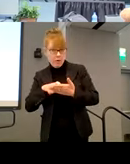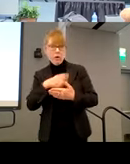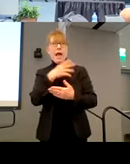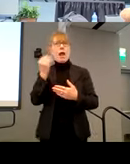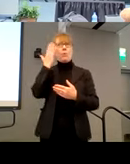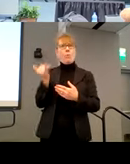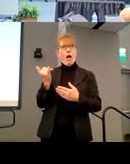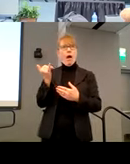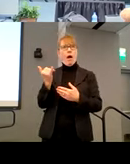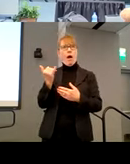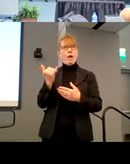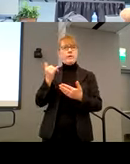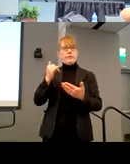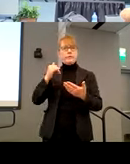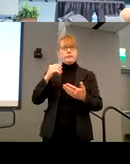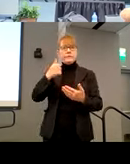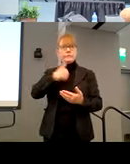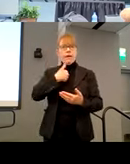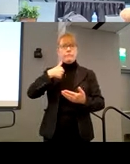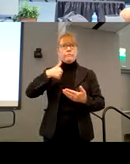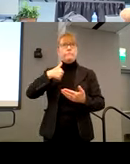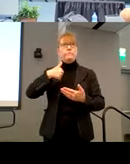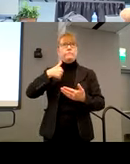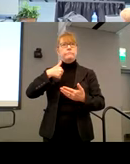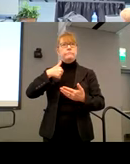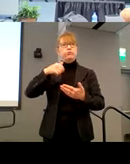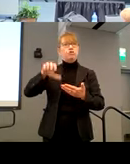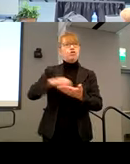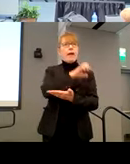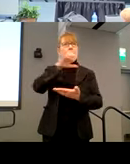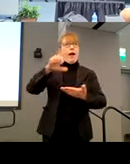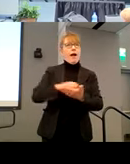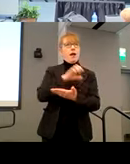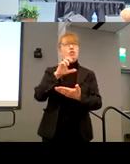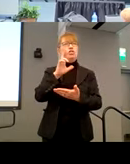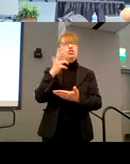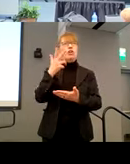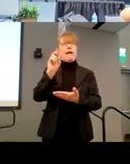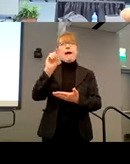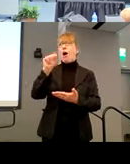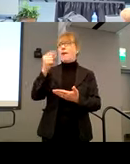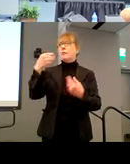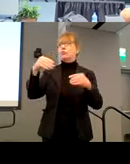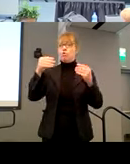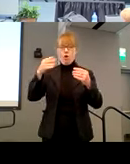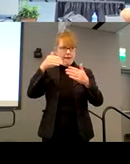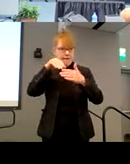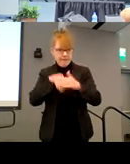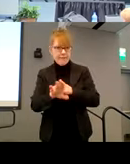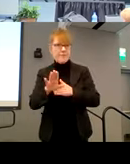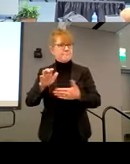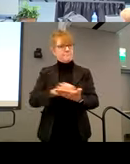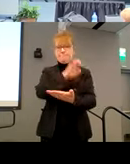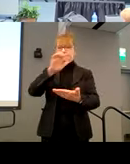kiosks from being fully accessible now? That is a great question. When I mentioned we worked on point of sale, we